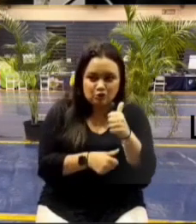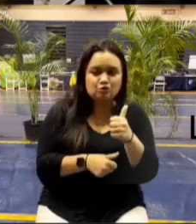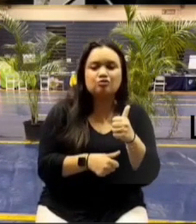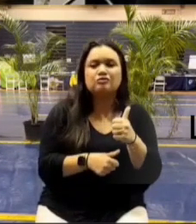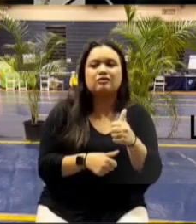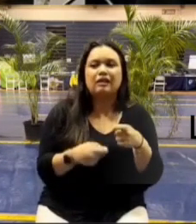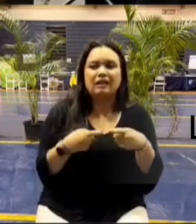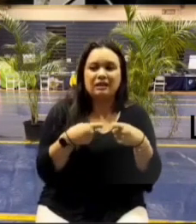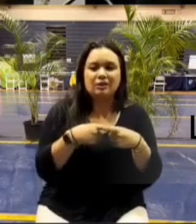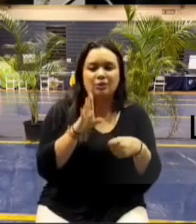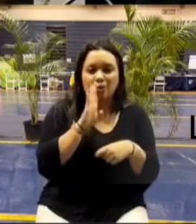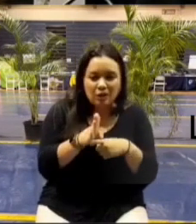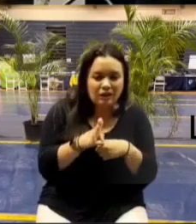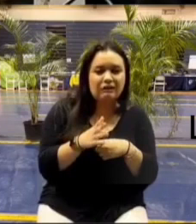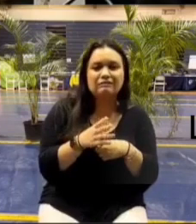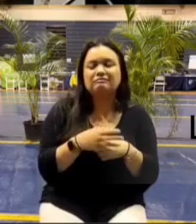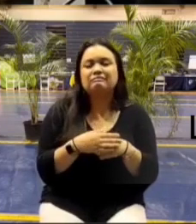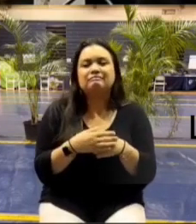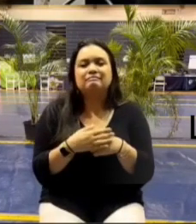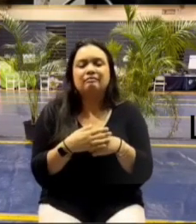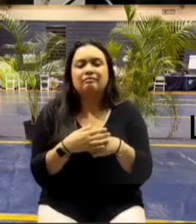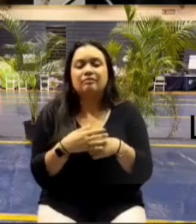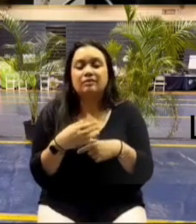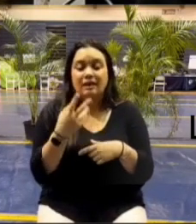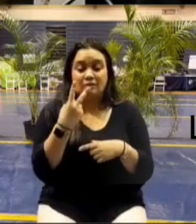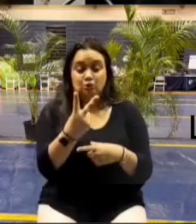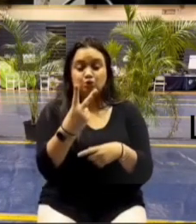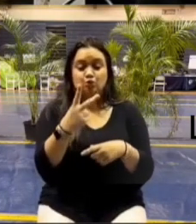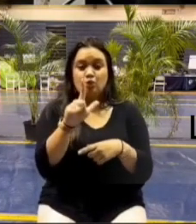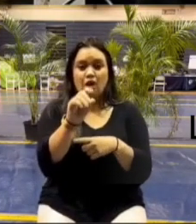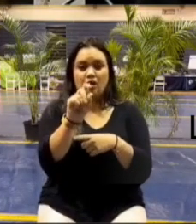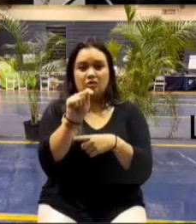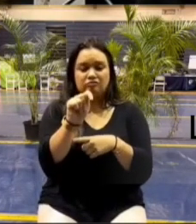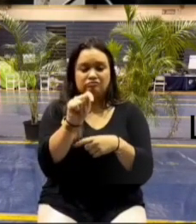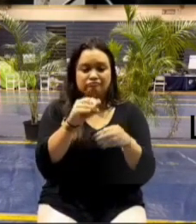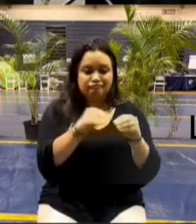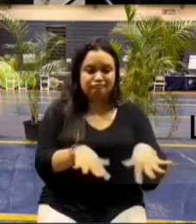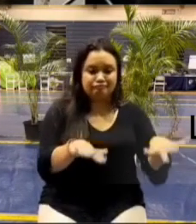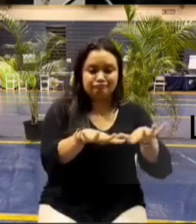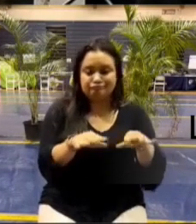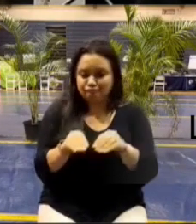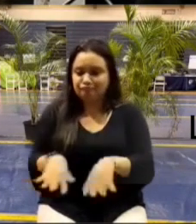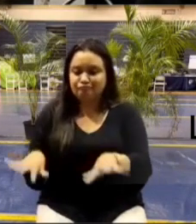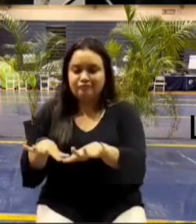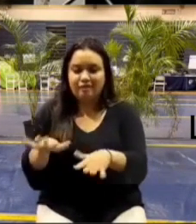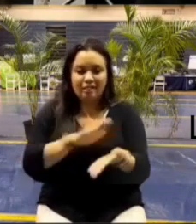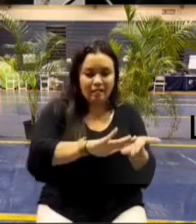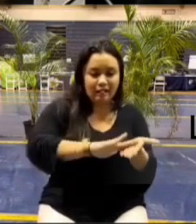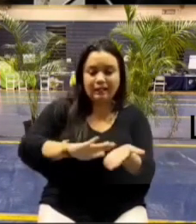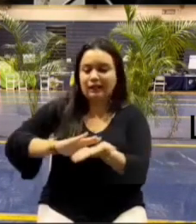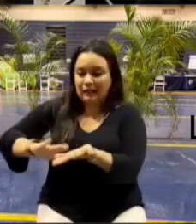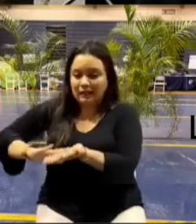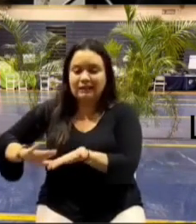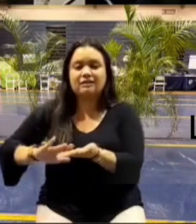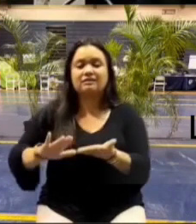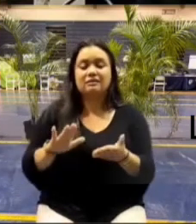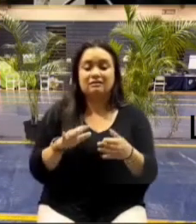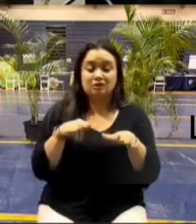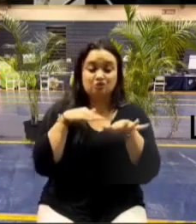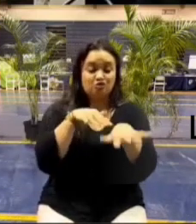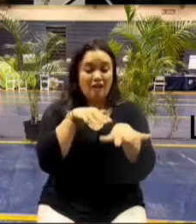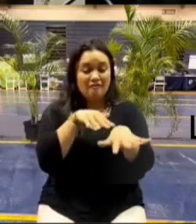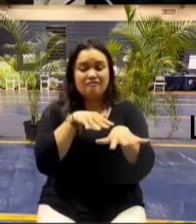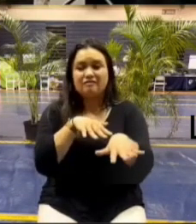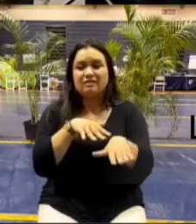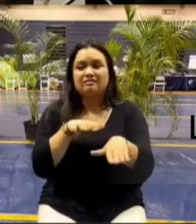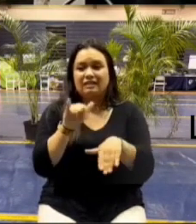lots my lot and my neighboring lot just two lots being clean and the amount of traffic in that area there's no way to get any trades bump